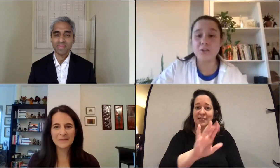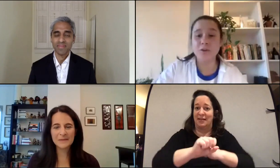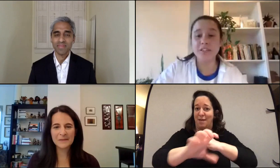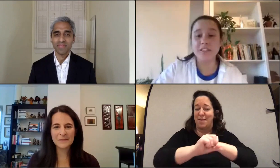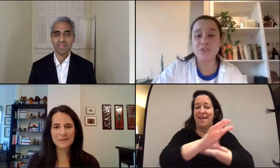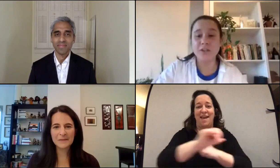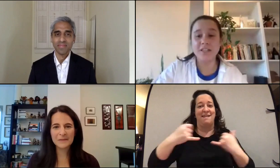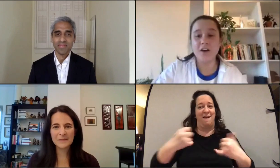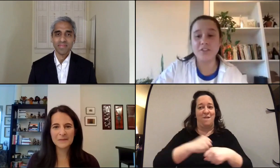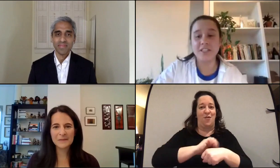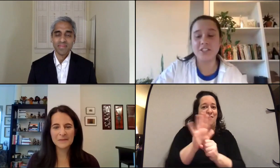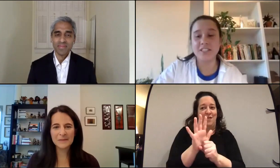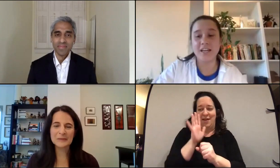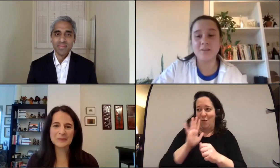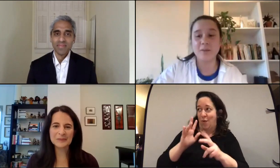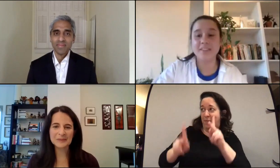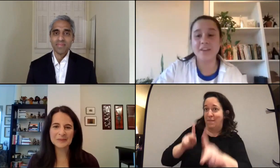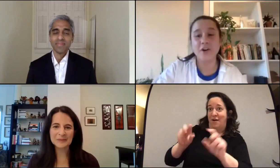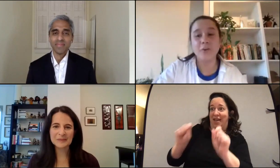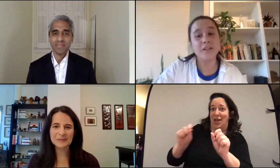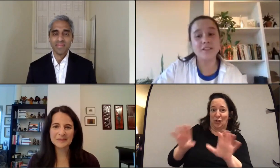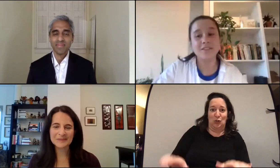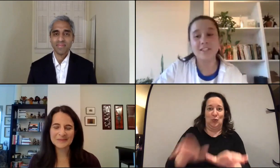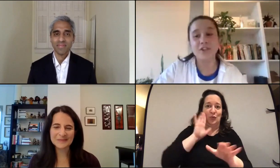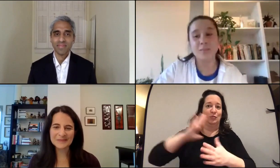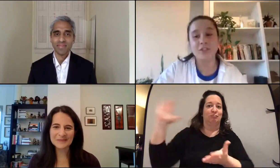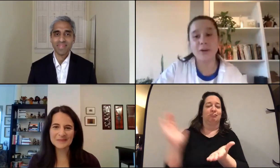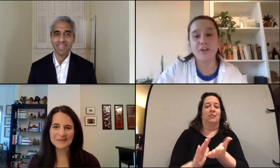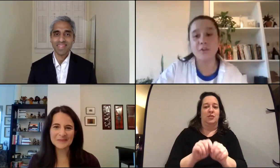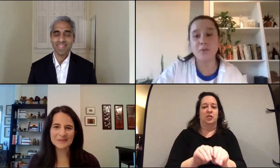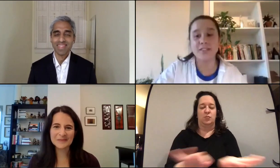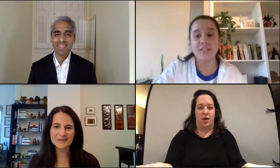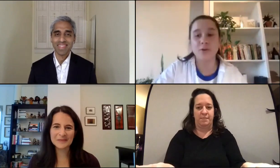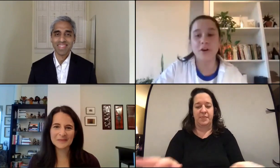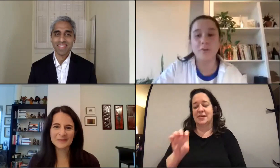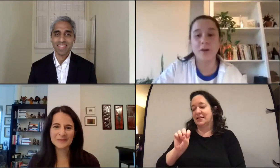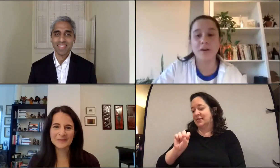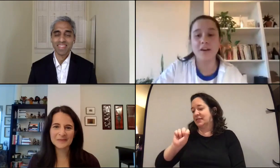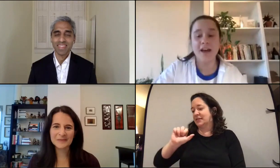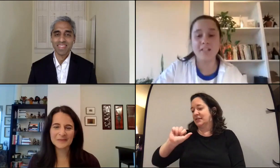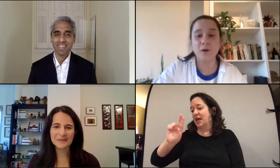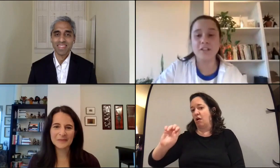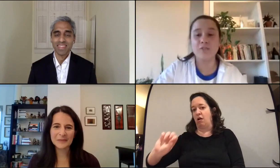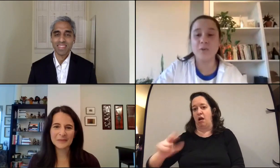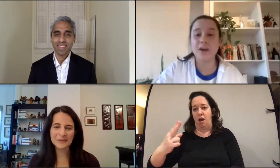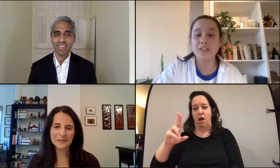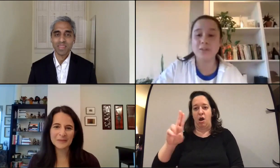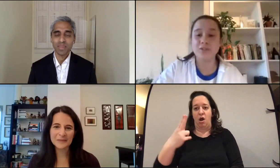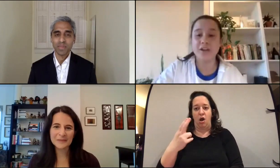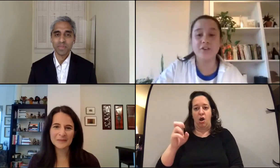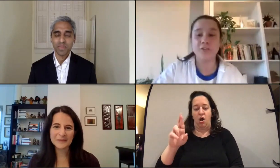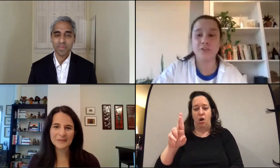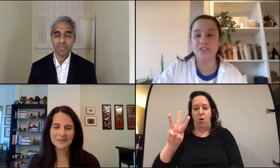Dr. Murthy is joined in conversation tonight by Sarah Hurwitz, senior speech writer for President Barack Obama as well as former